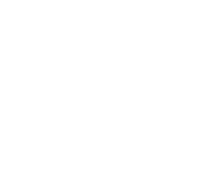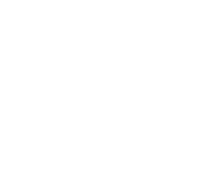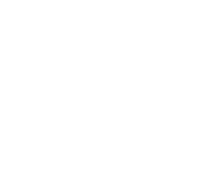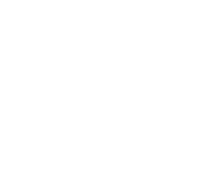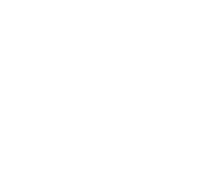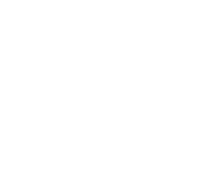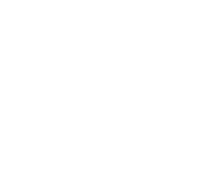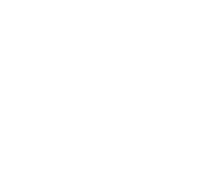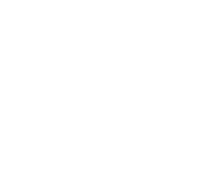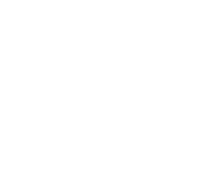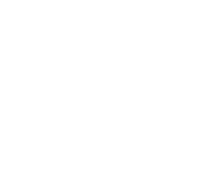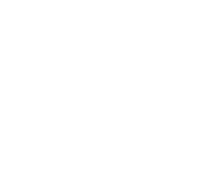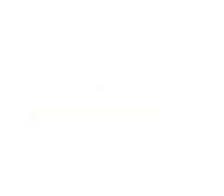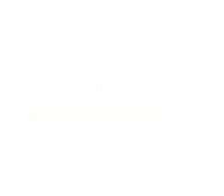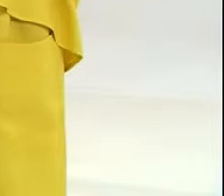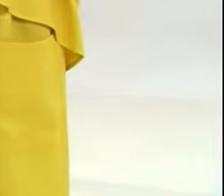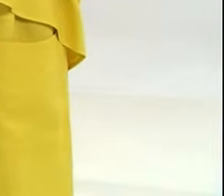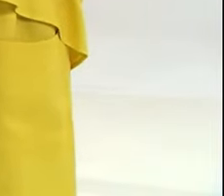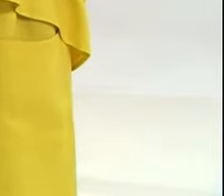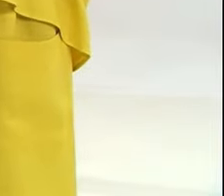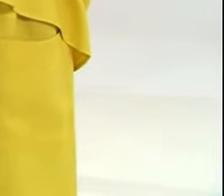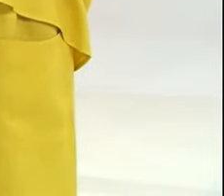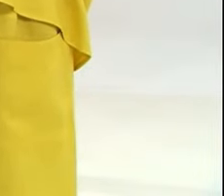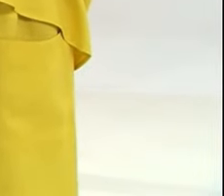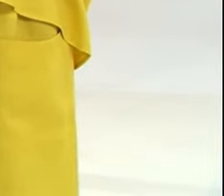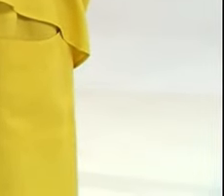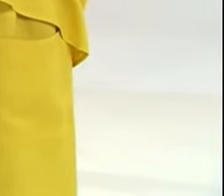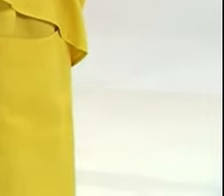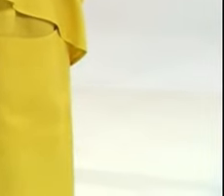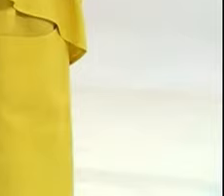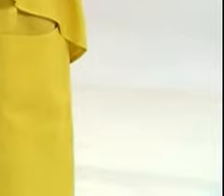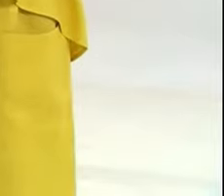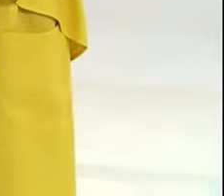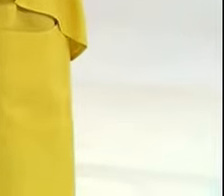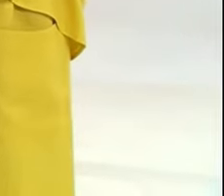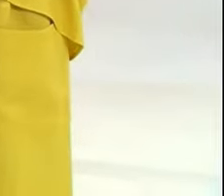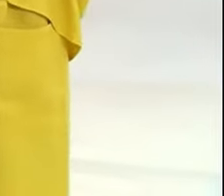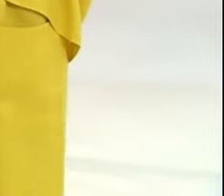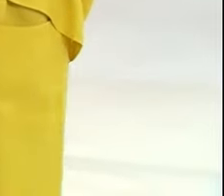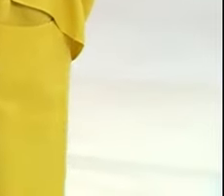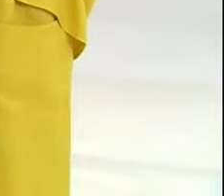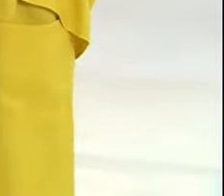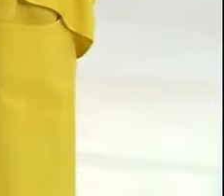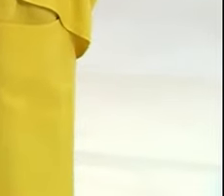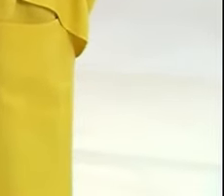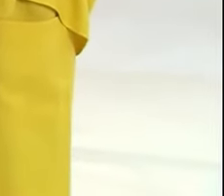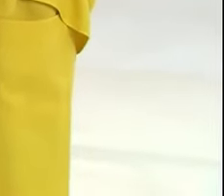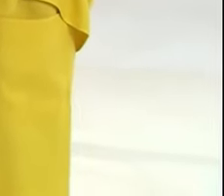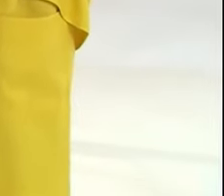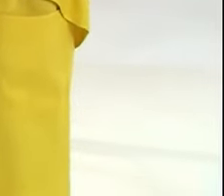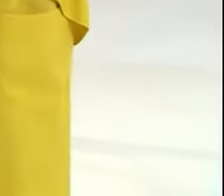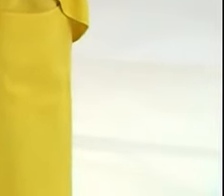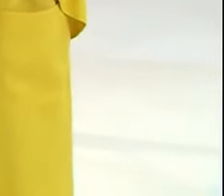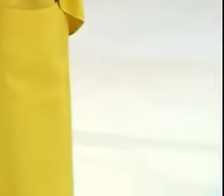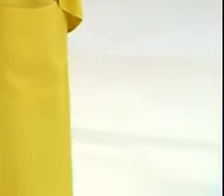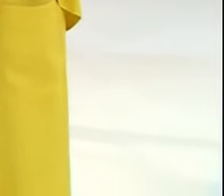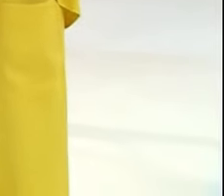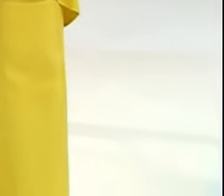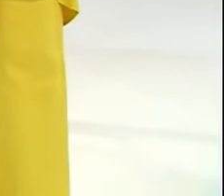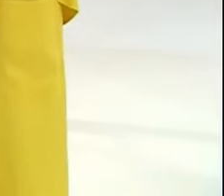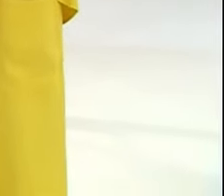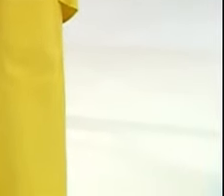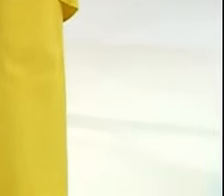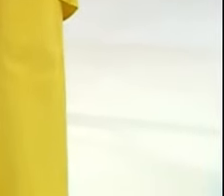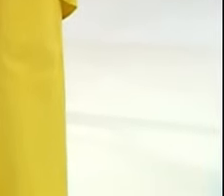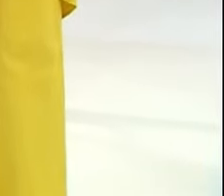CPFL Institute, an energy that transforms reality. Hello, guys. We would like to share this